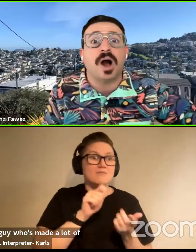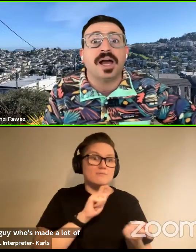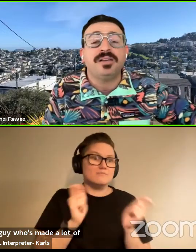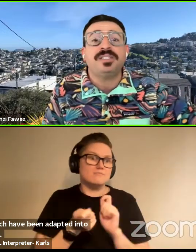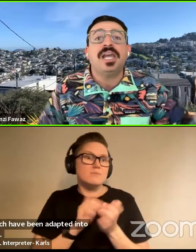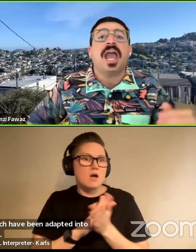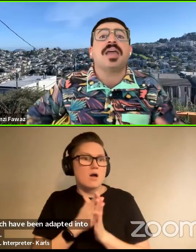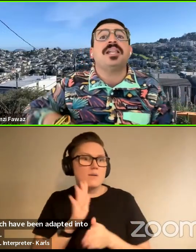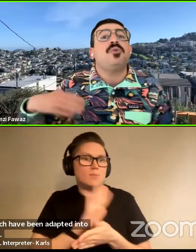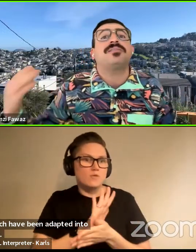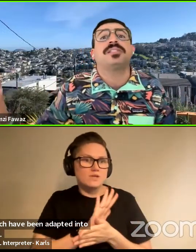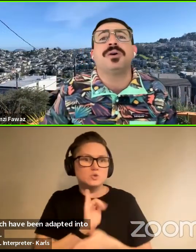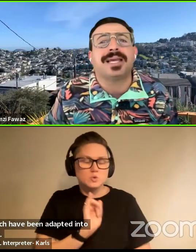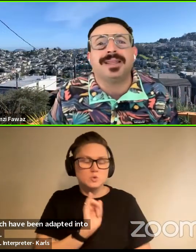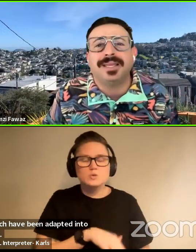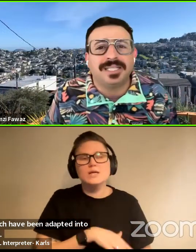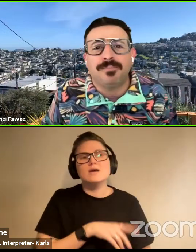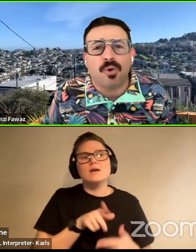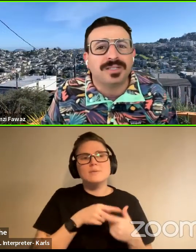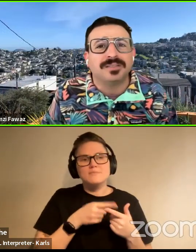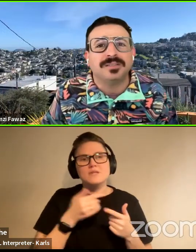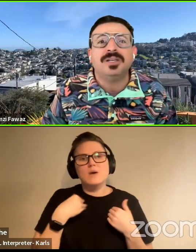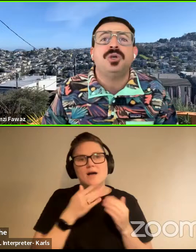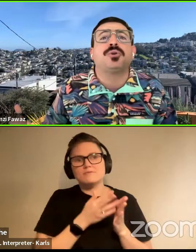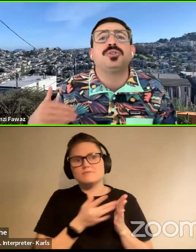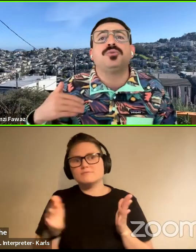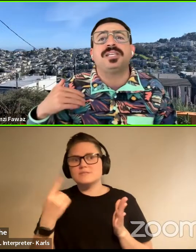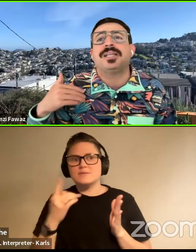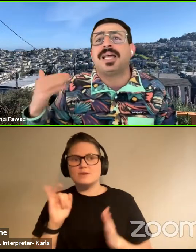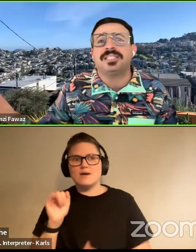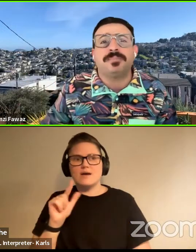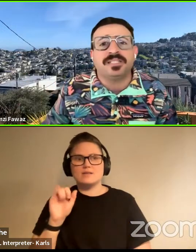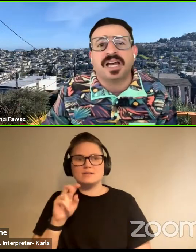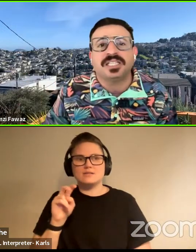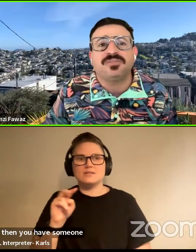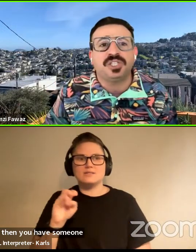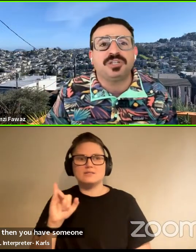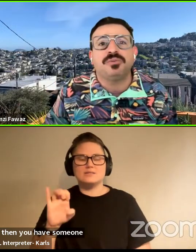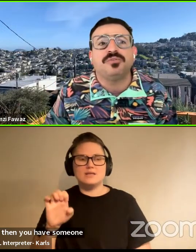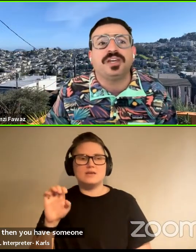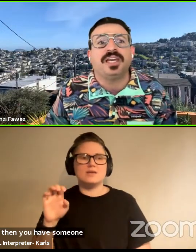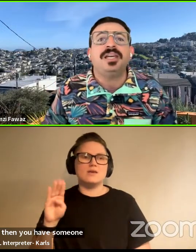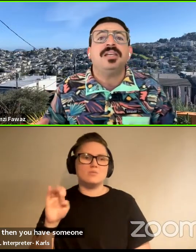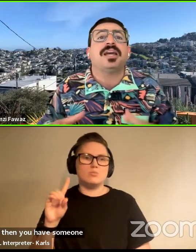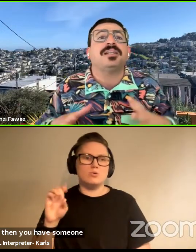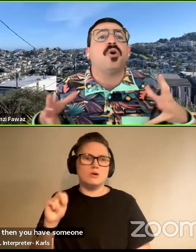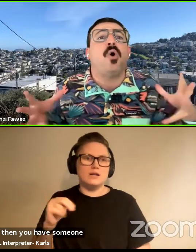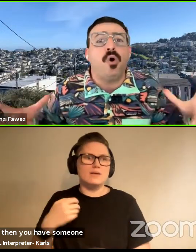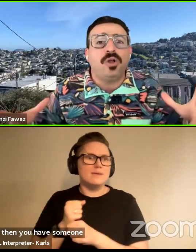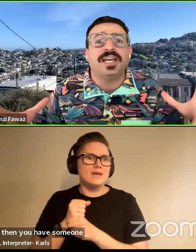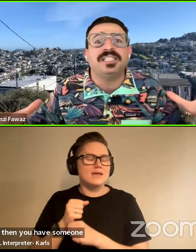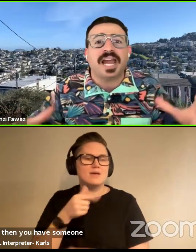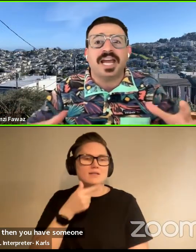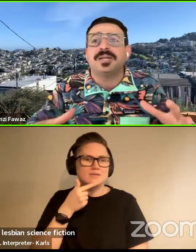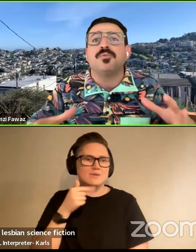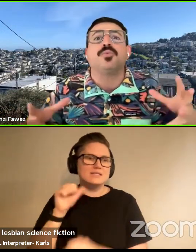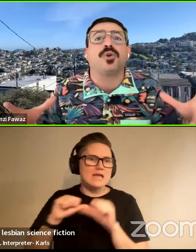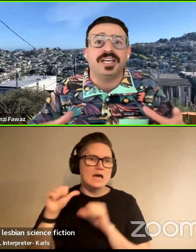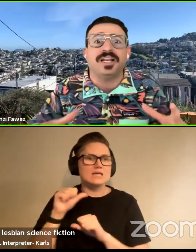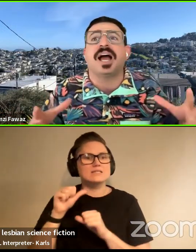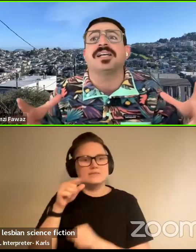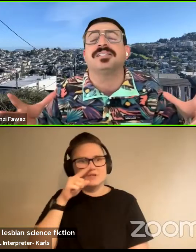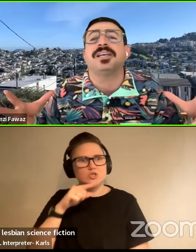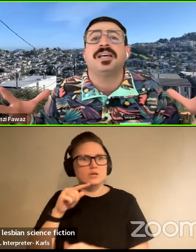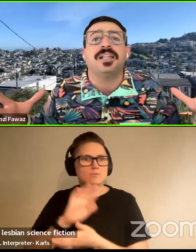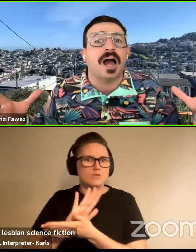writing The Stepford Wives. And then you have someone like Lizzie Borden producing a lesbian science fiction movie that is all in tandem